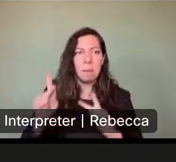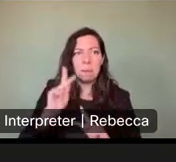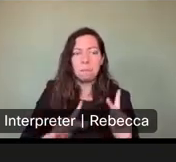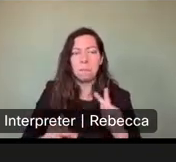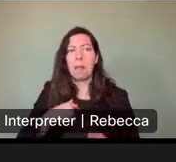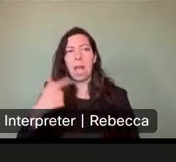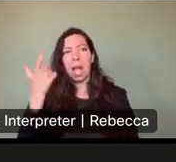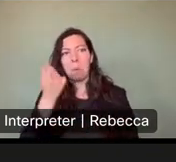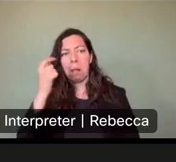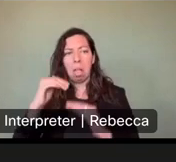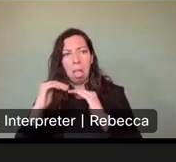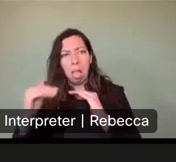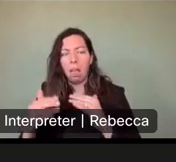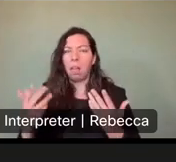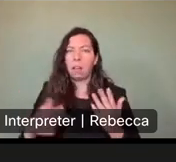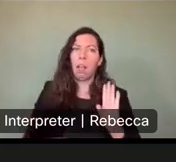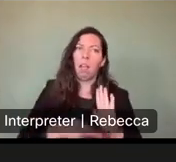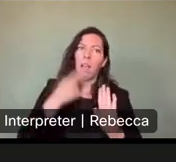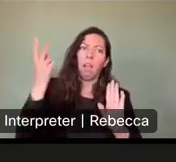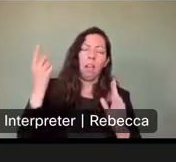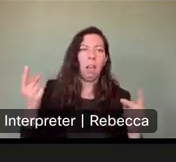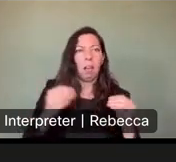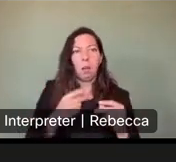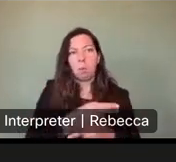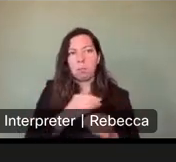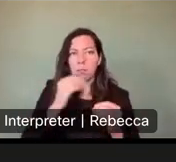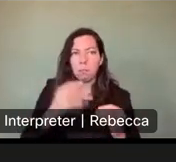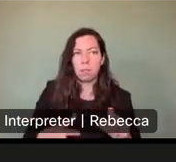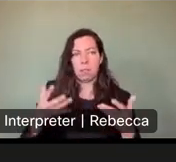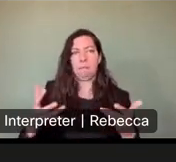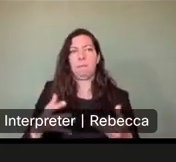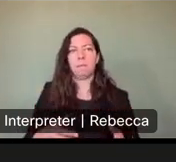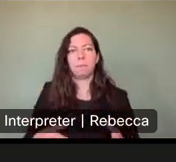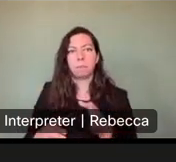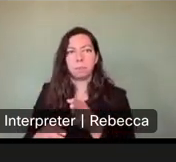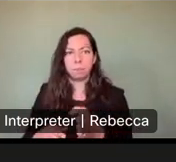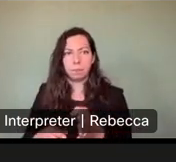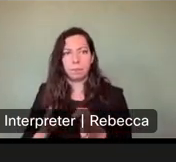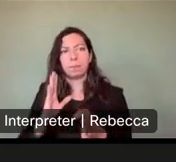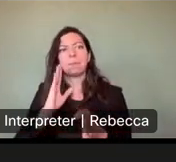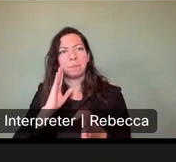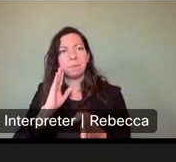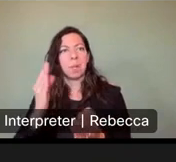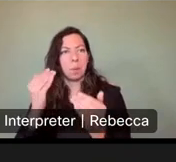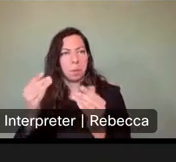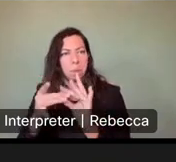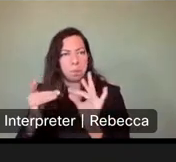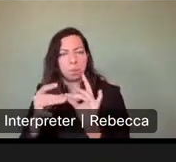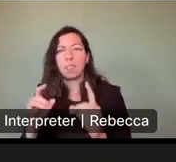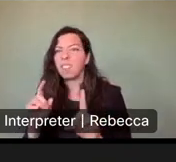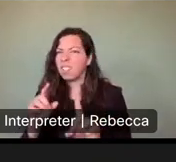Okay, Steve, um, I'll go ahead and answer that please. That's a great comment. And then it's not a comment that we haven't heard in other